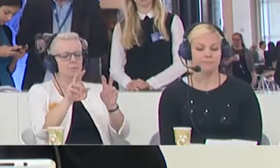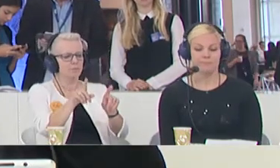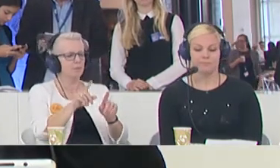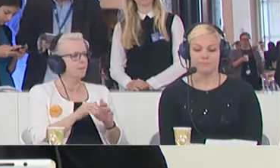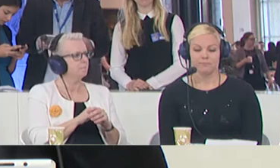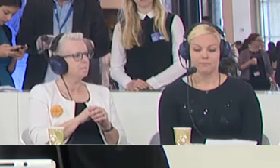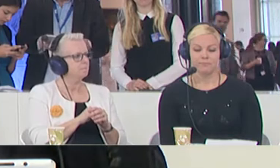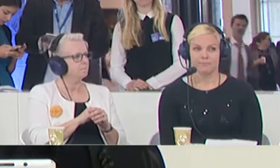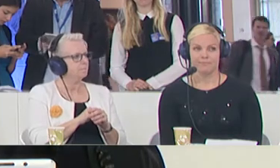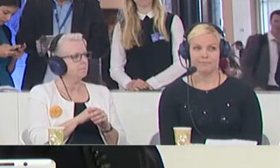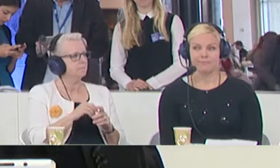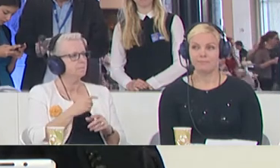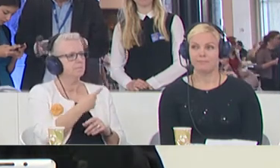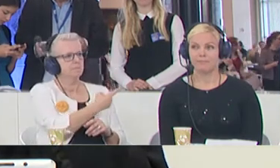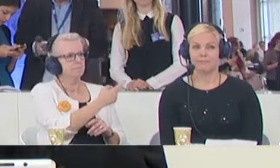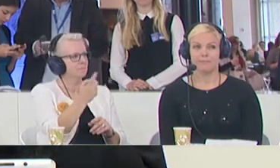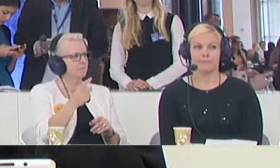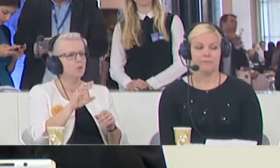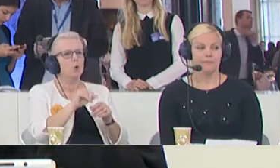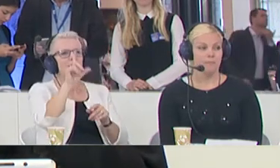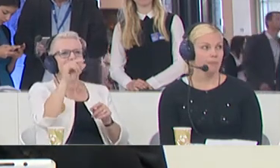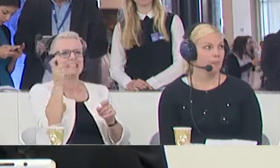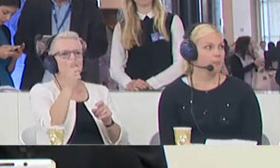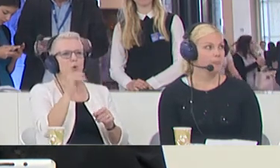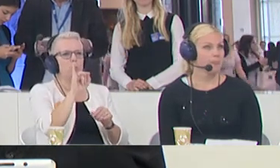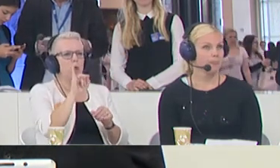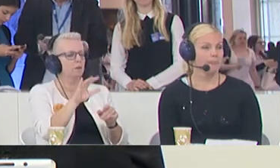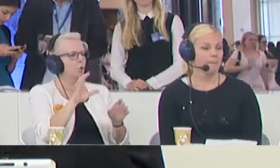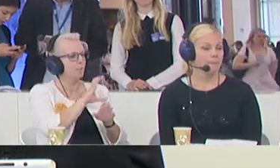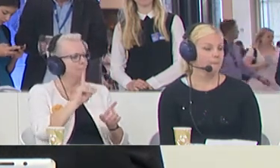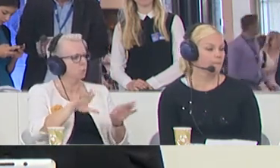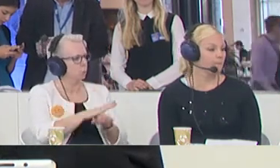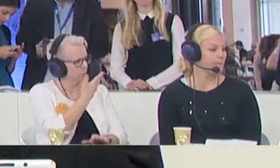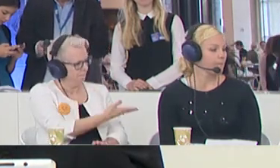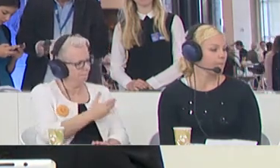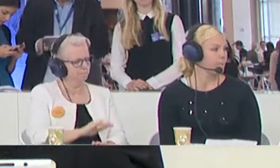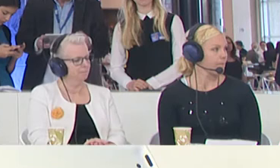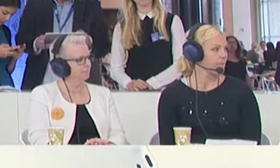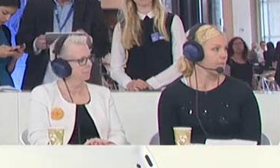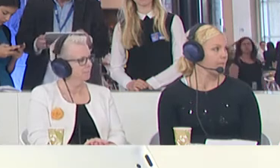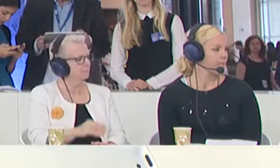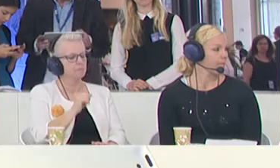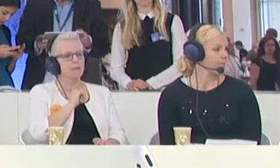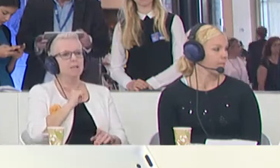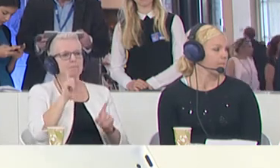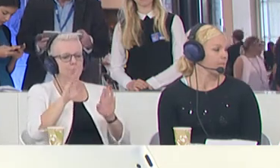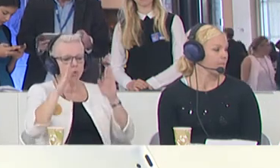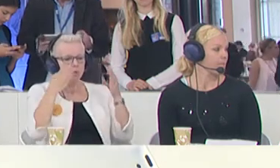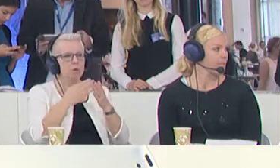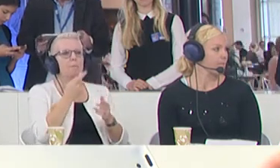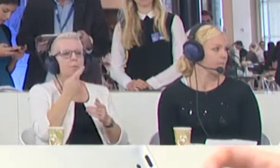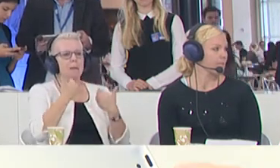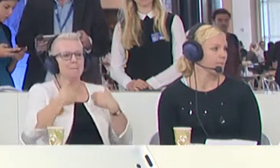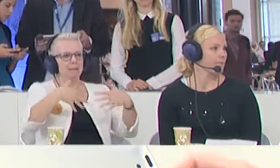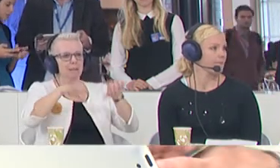each of our other panelists as well, in 10 seconds, what should the Commission do next? Malin? They have to focus on saving life